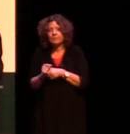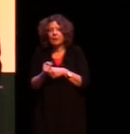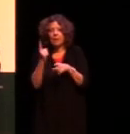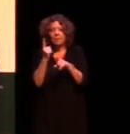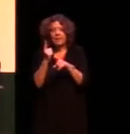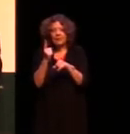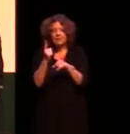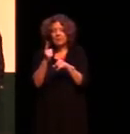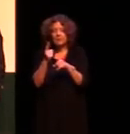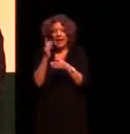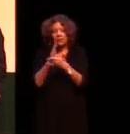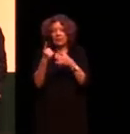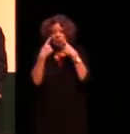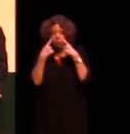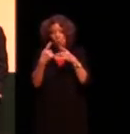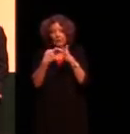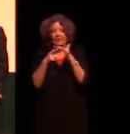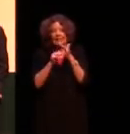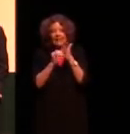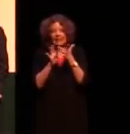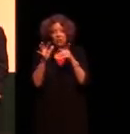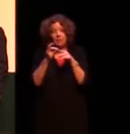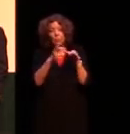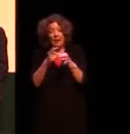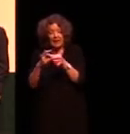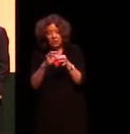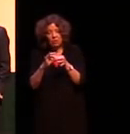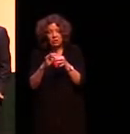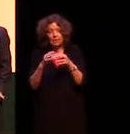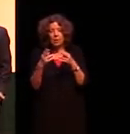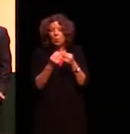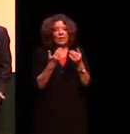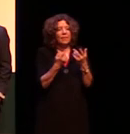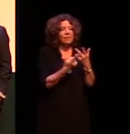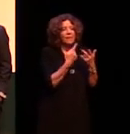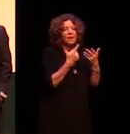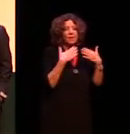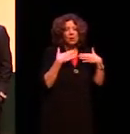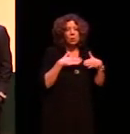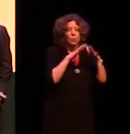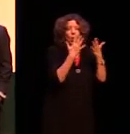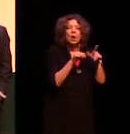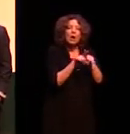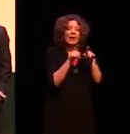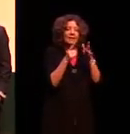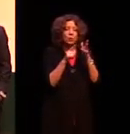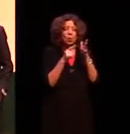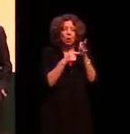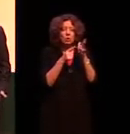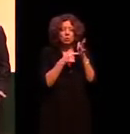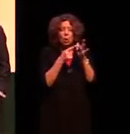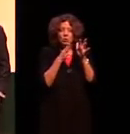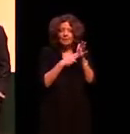kinship relationship with the more than human world so whether your totem connected you with